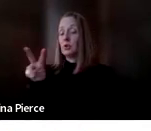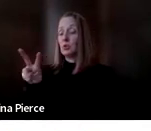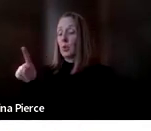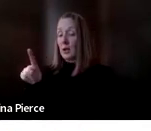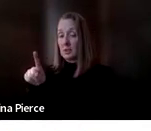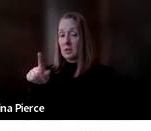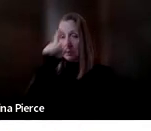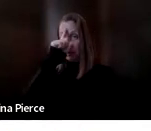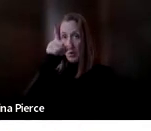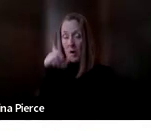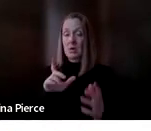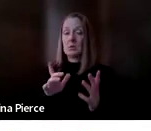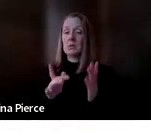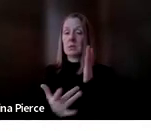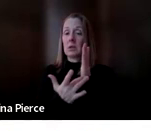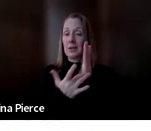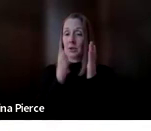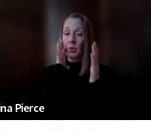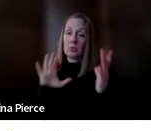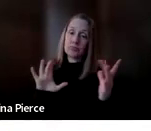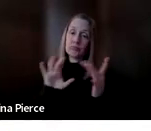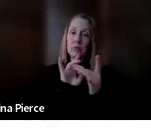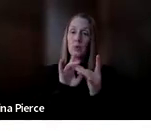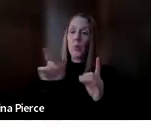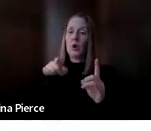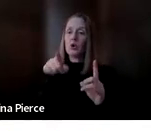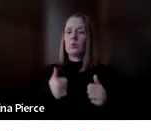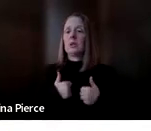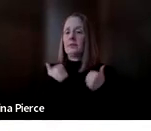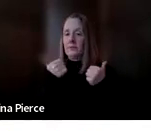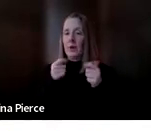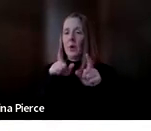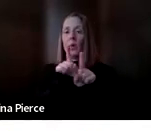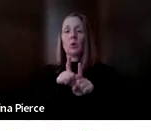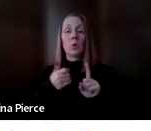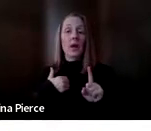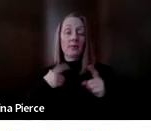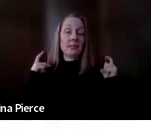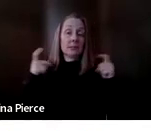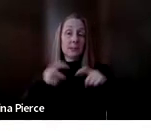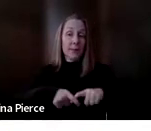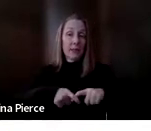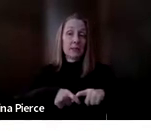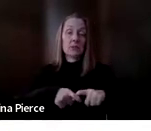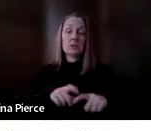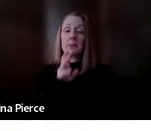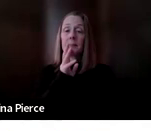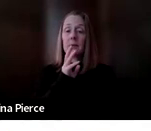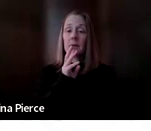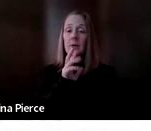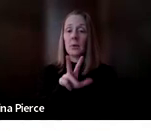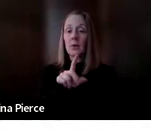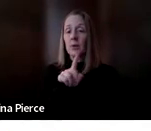technology connects you with the Regional Parent Mentor where you live. We do also have a Spanish speaking Regional Parent Mentor which is 313-217